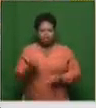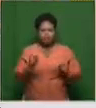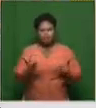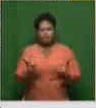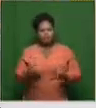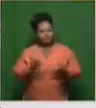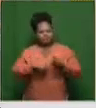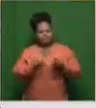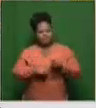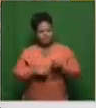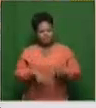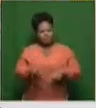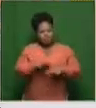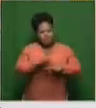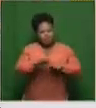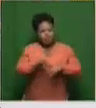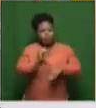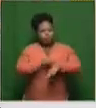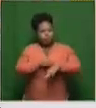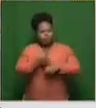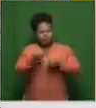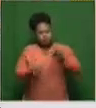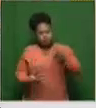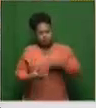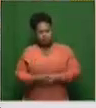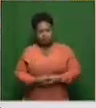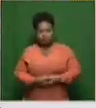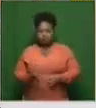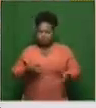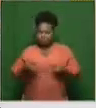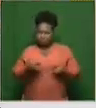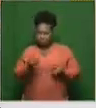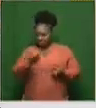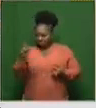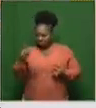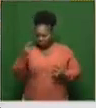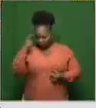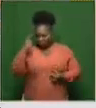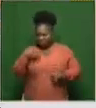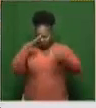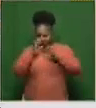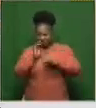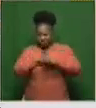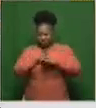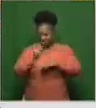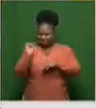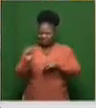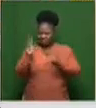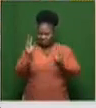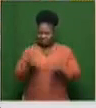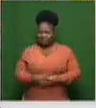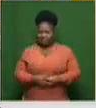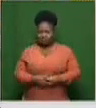pulmonary problems, and many, many others. Those concerns, can we speak to them for a minute? First,